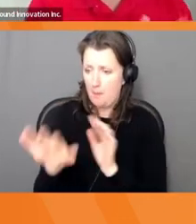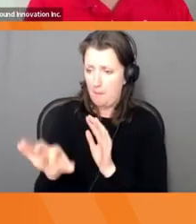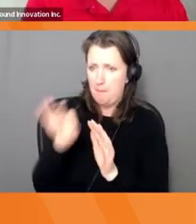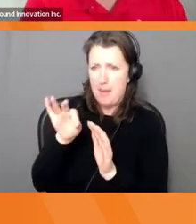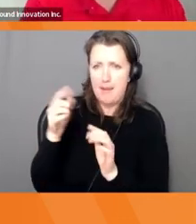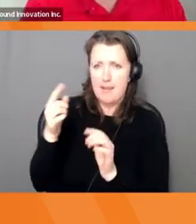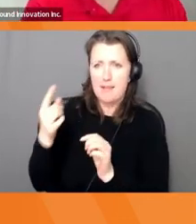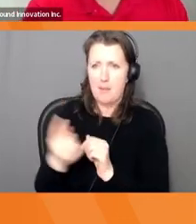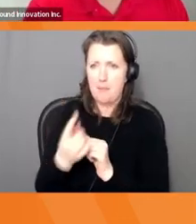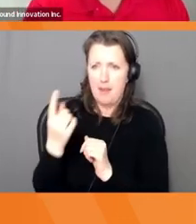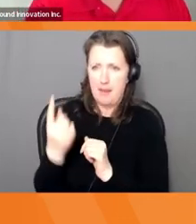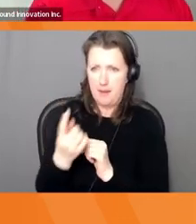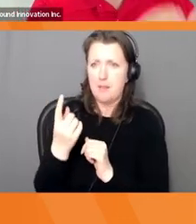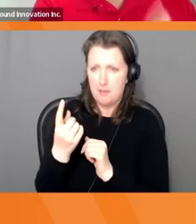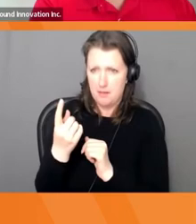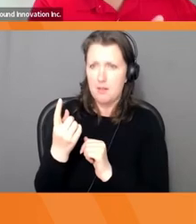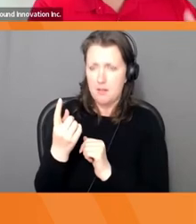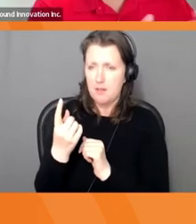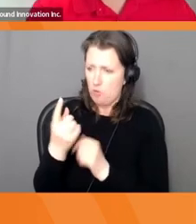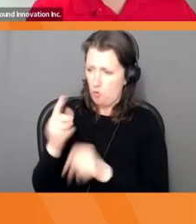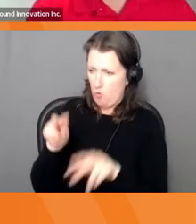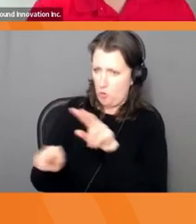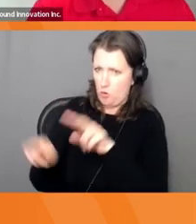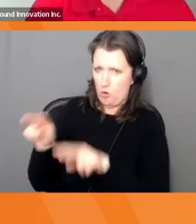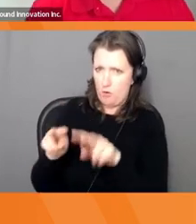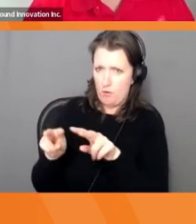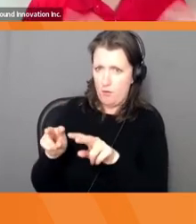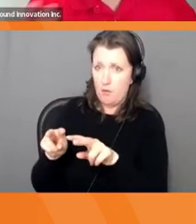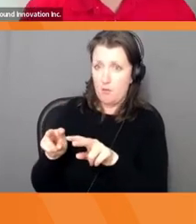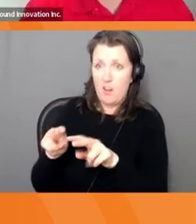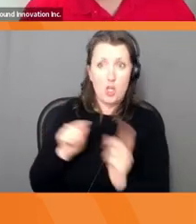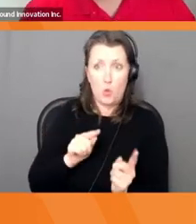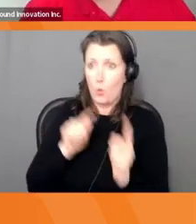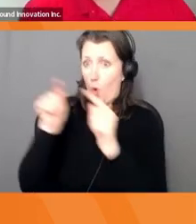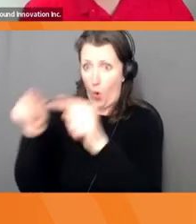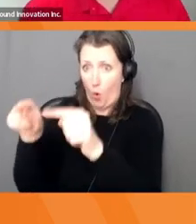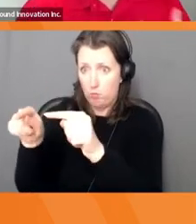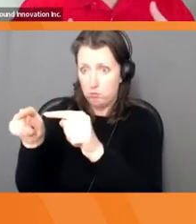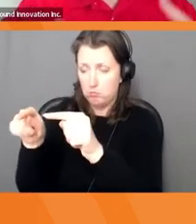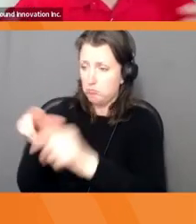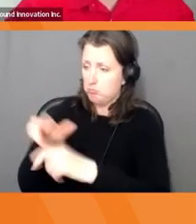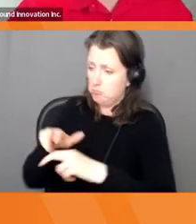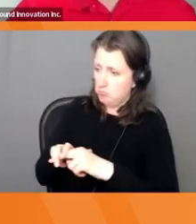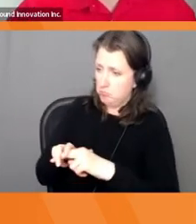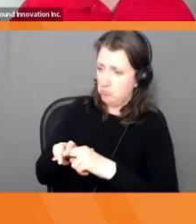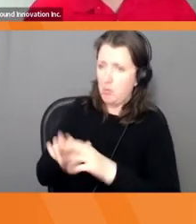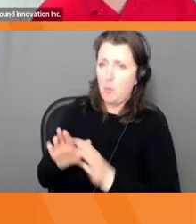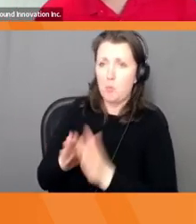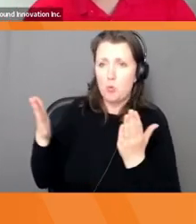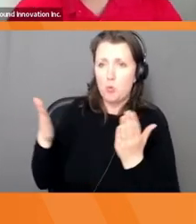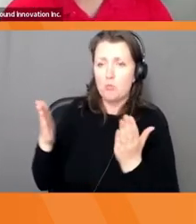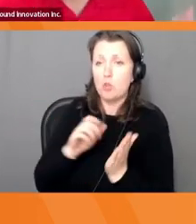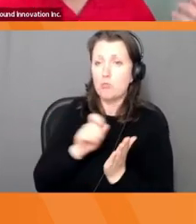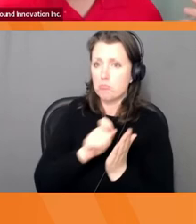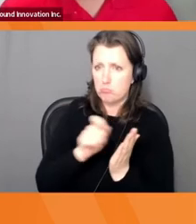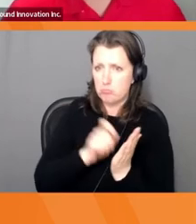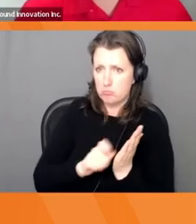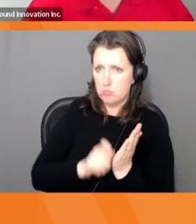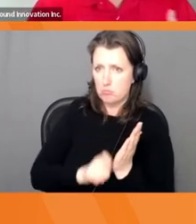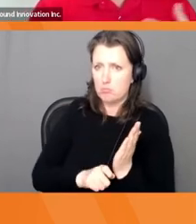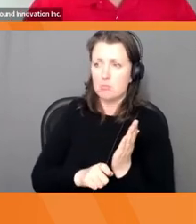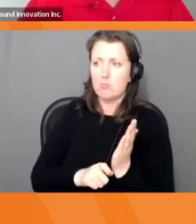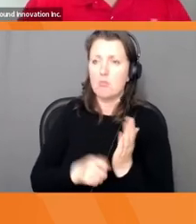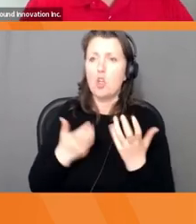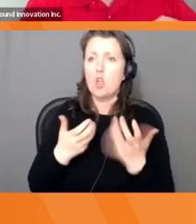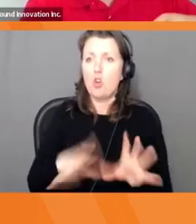bring like a book or something to record your notes, you sit there and you watch, and you just observe what's going on, you try to be inconspicuous, you don't want people to really notice